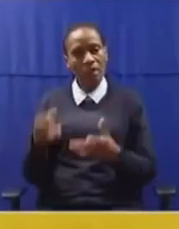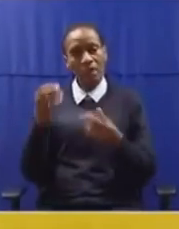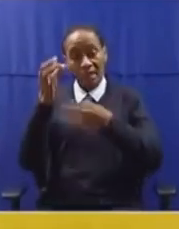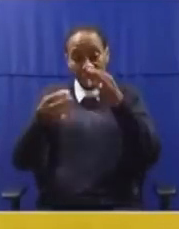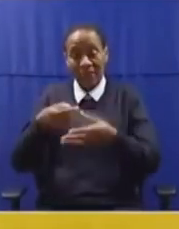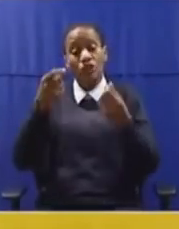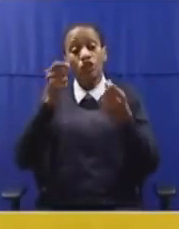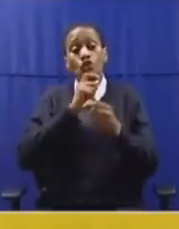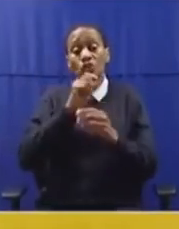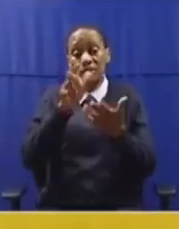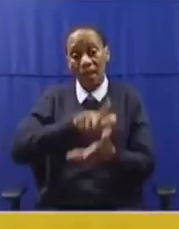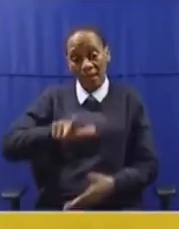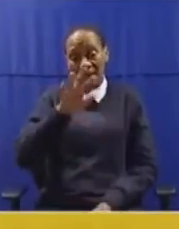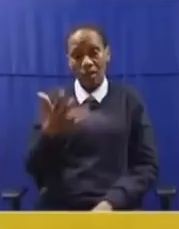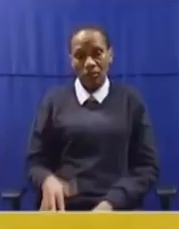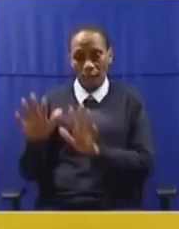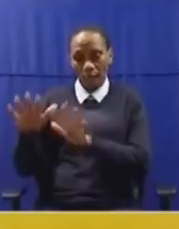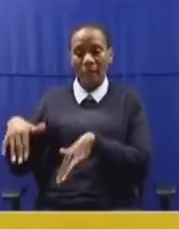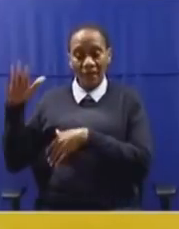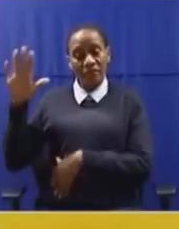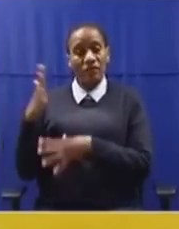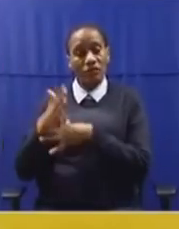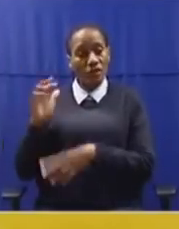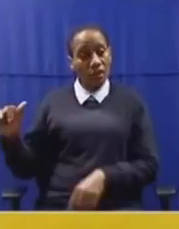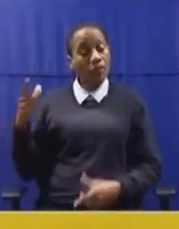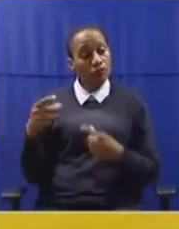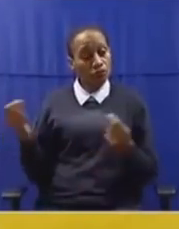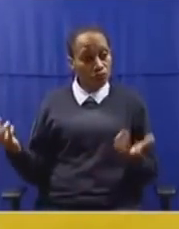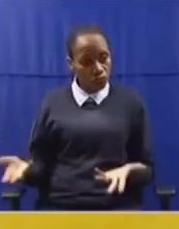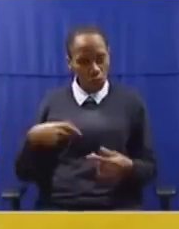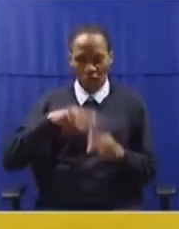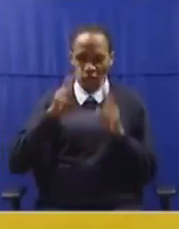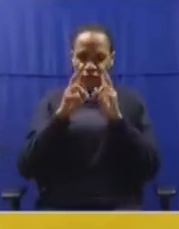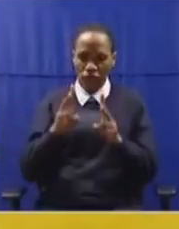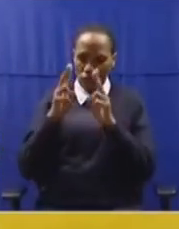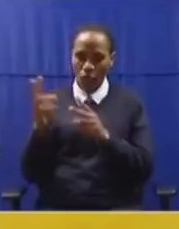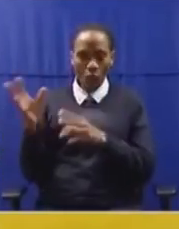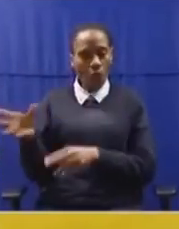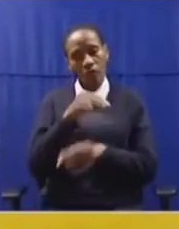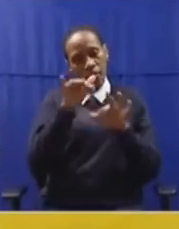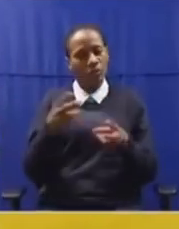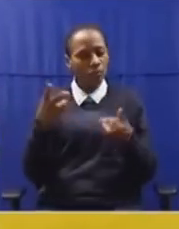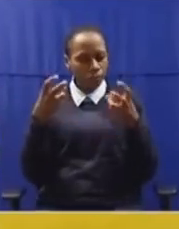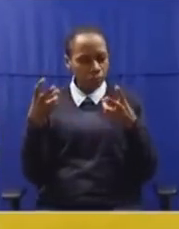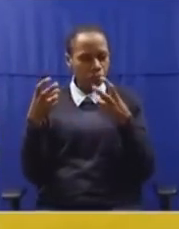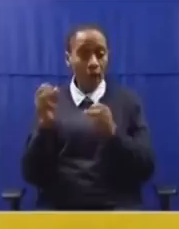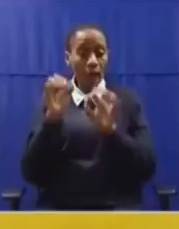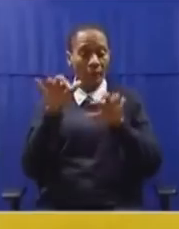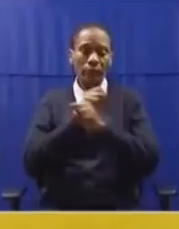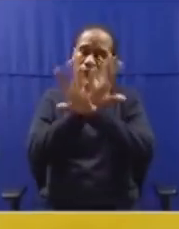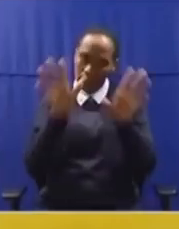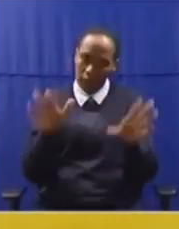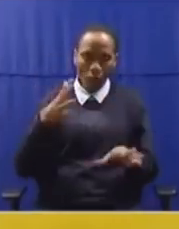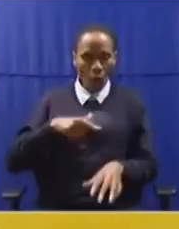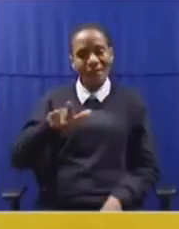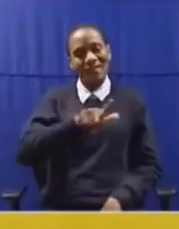purpose. The Fifth Parliament has done its work. We went all over the country and listened to our people. They were very clear they want